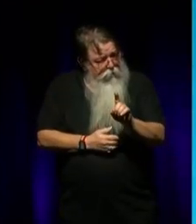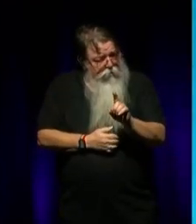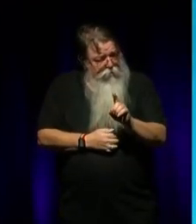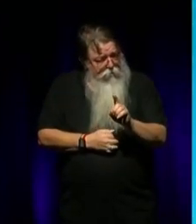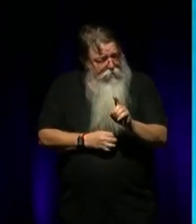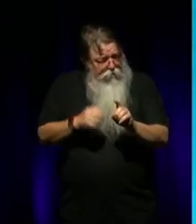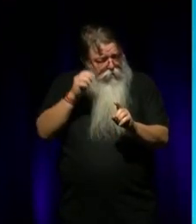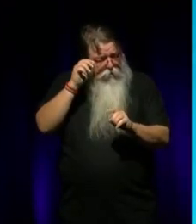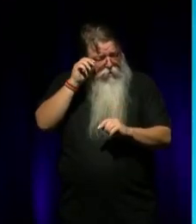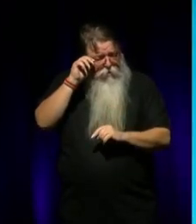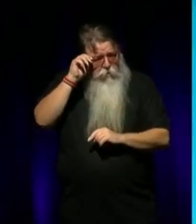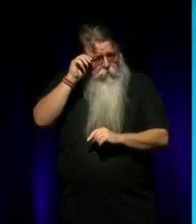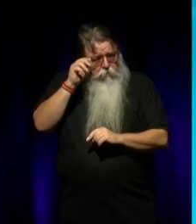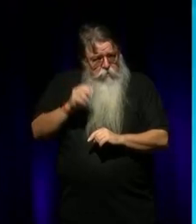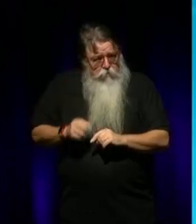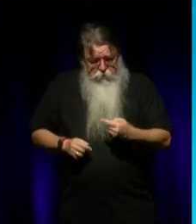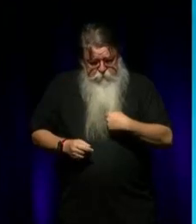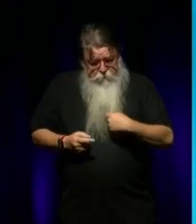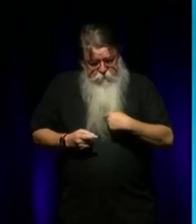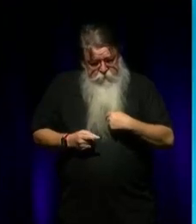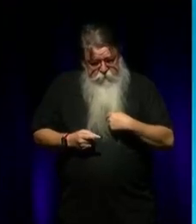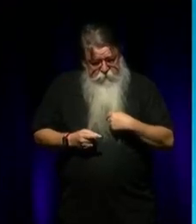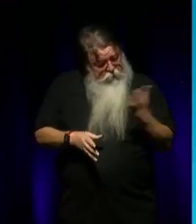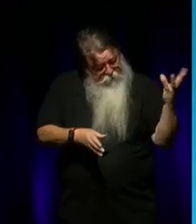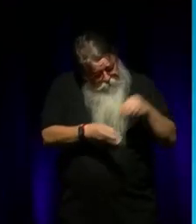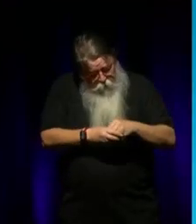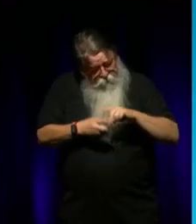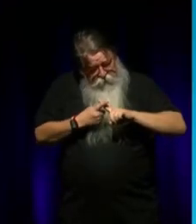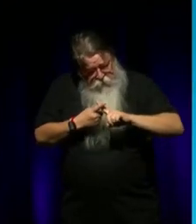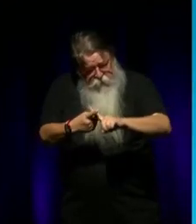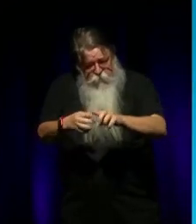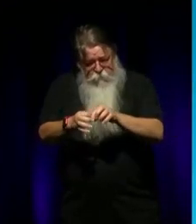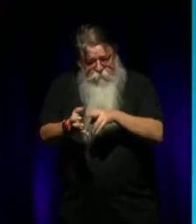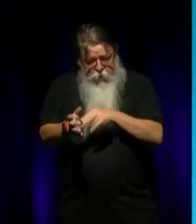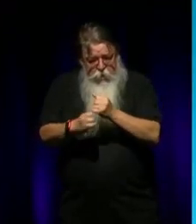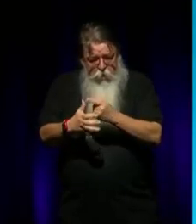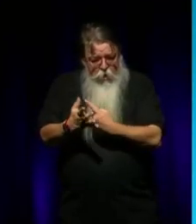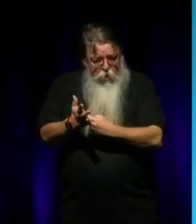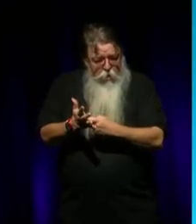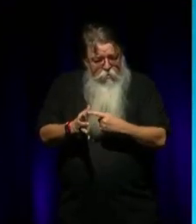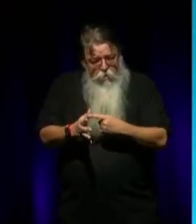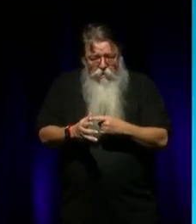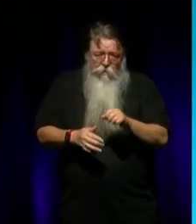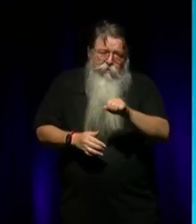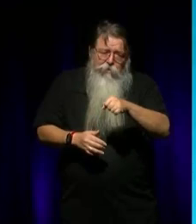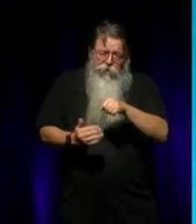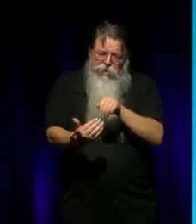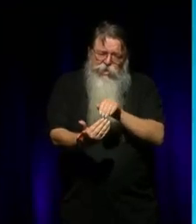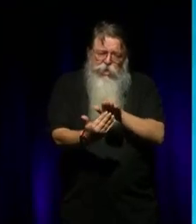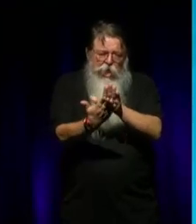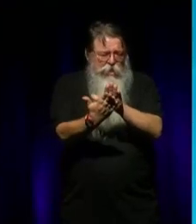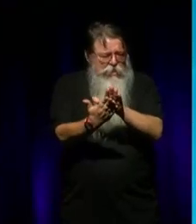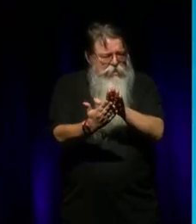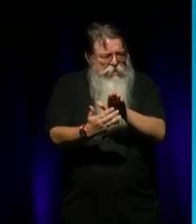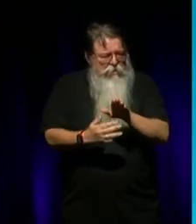medicine of, you know, me staying there and creating a Bangara shows. Yes, it was, it was challenging, and yes, I fell over, and I was wounded.